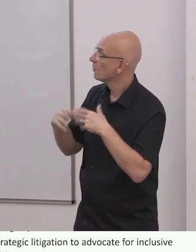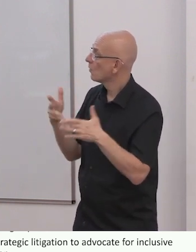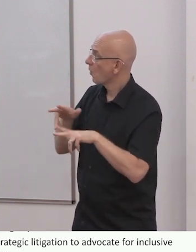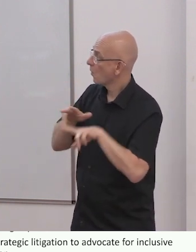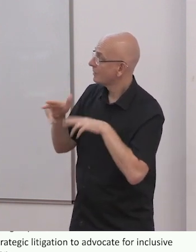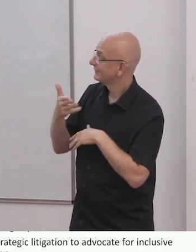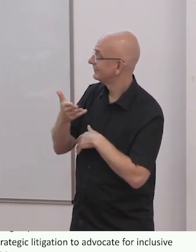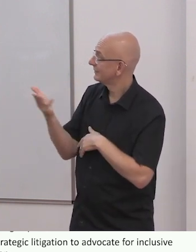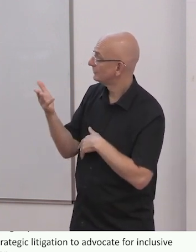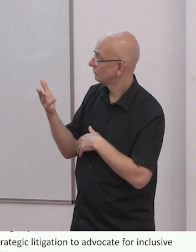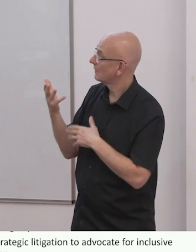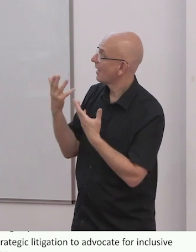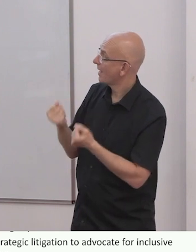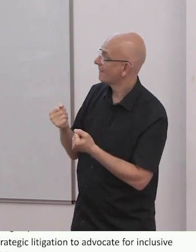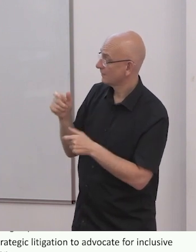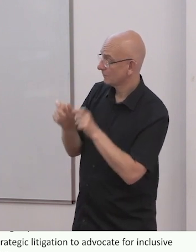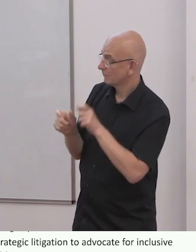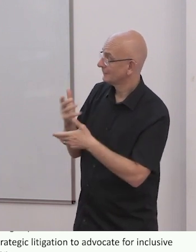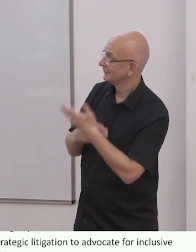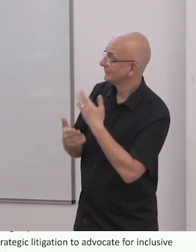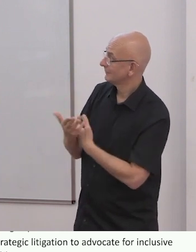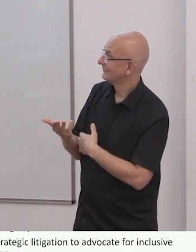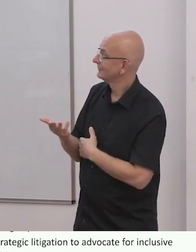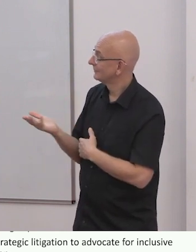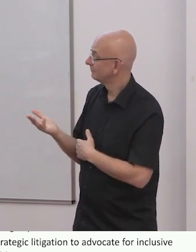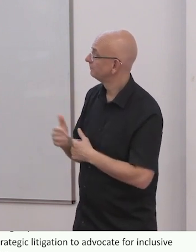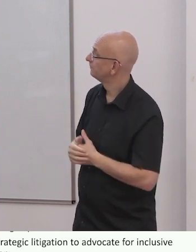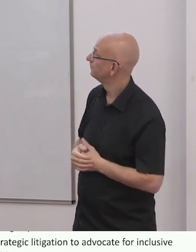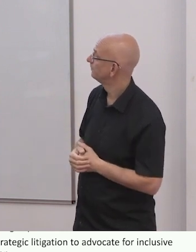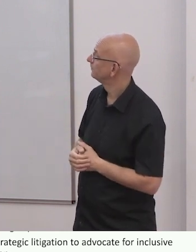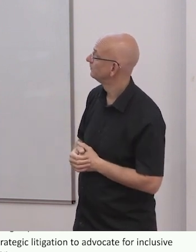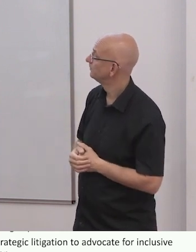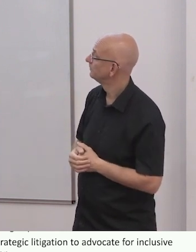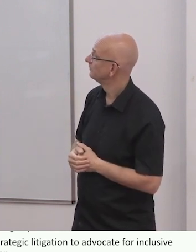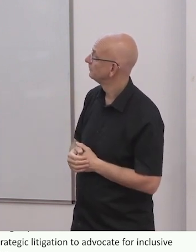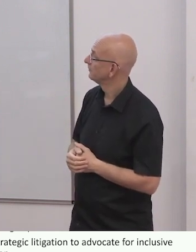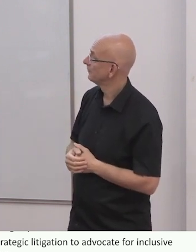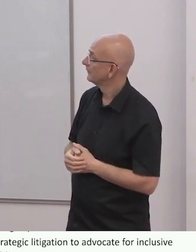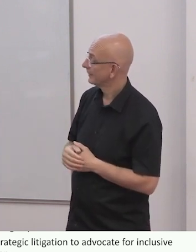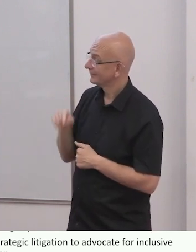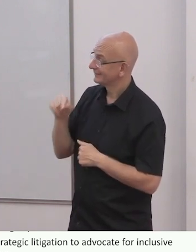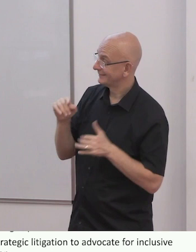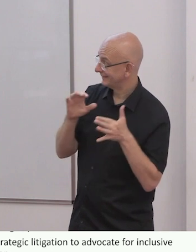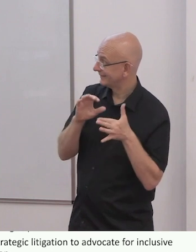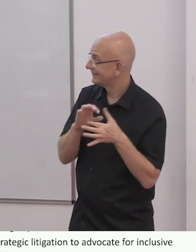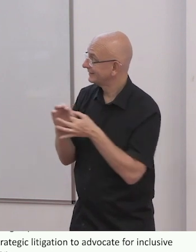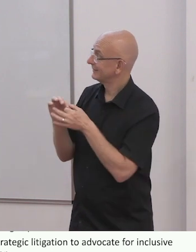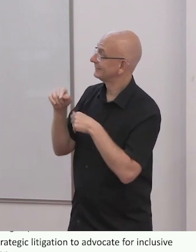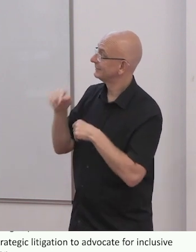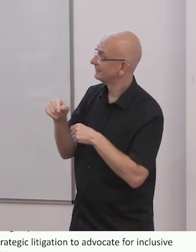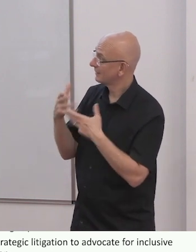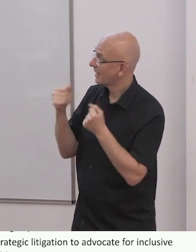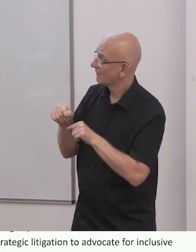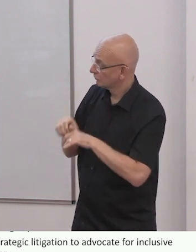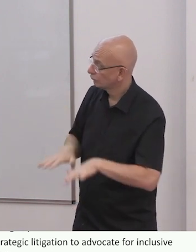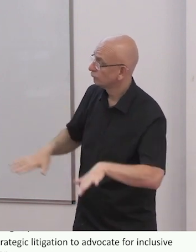Catalyst also held scoping missions in Paraguay, Peru, Nepal, Ghana, Ethiopia, Rwanda,